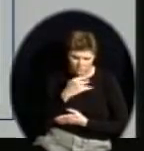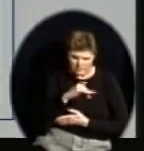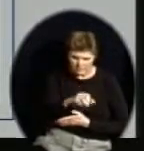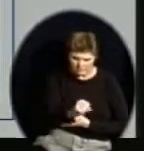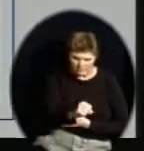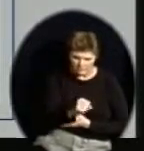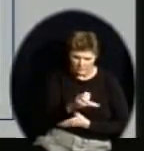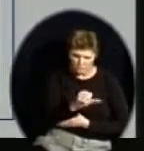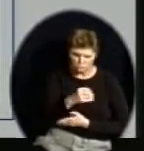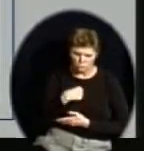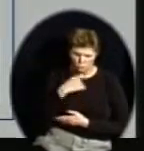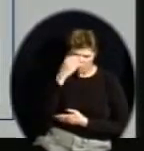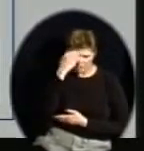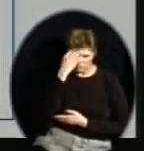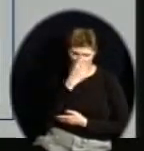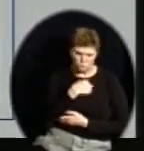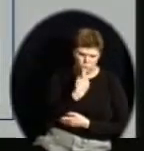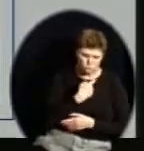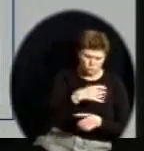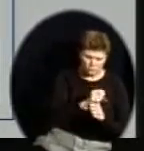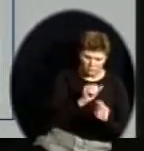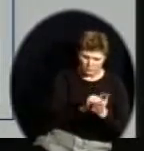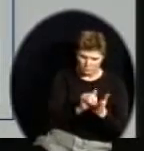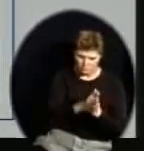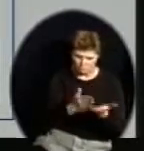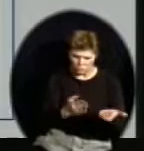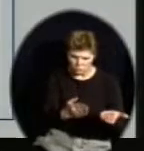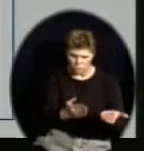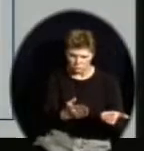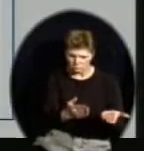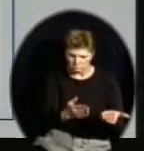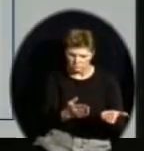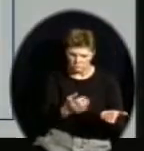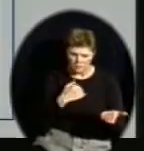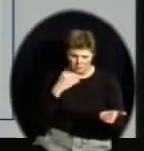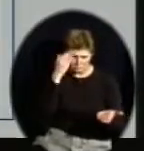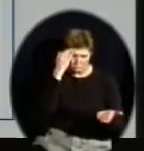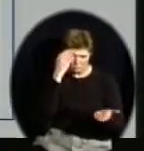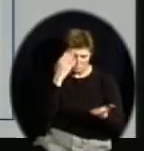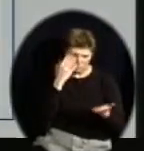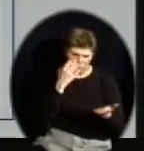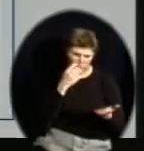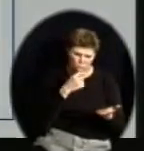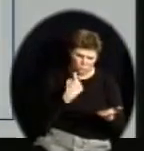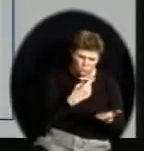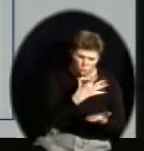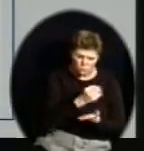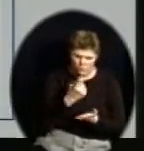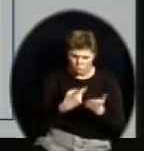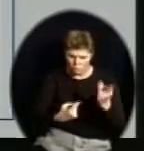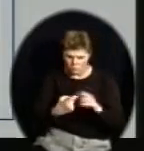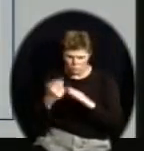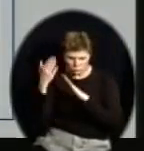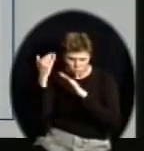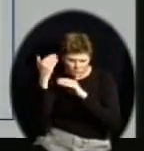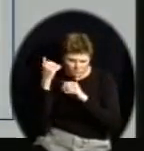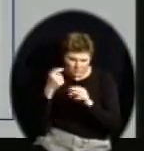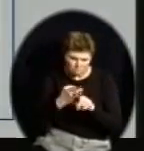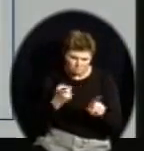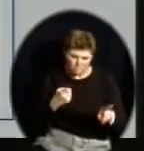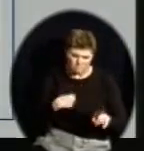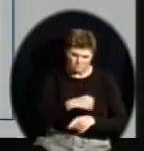In closing, I would say that we have a training schedule in the works that will